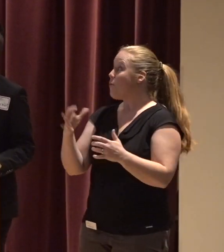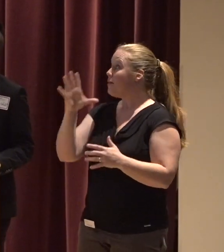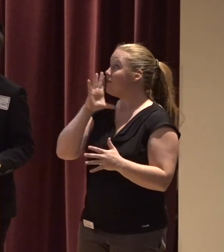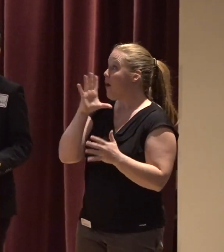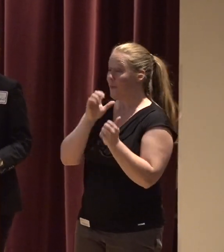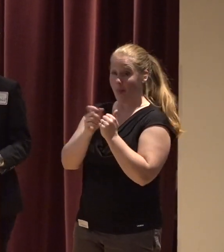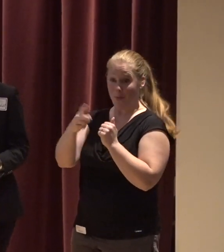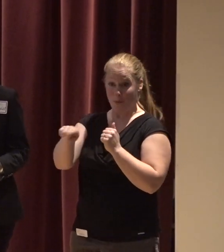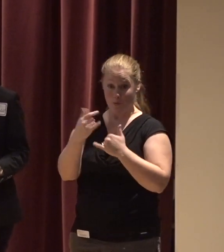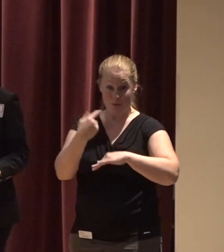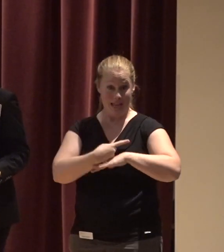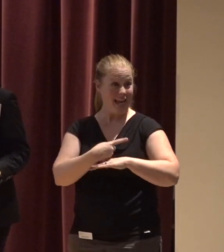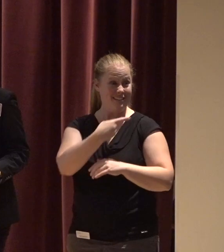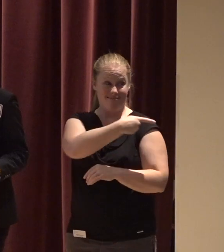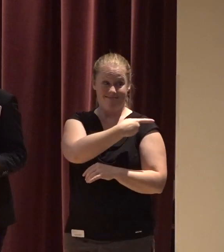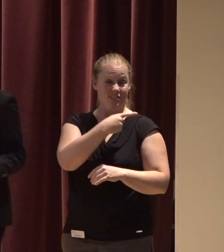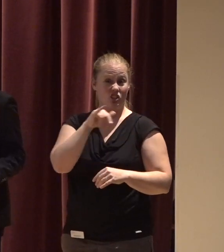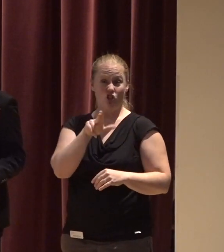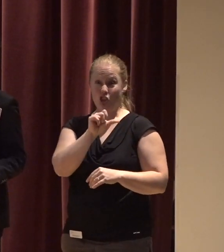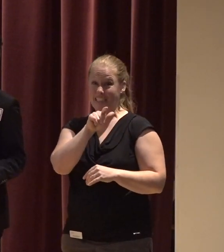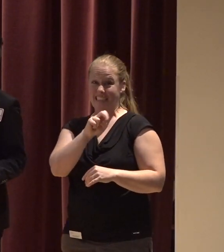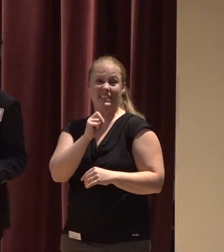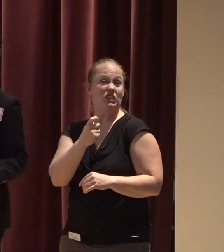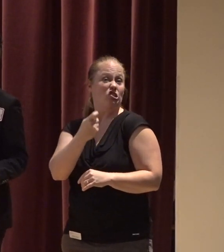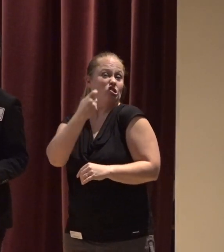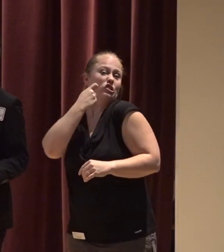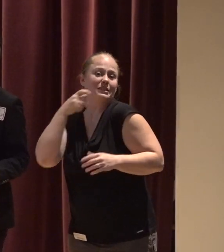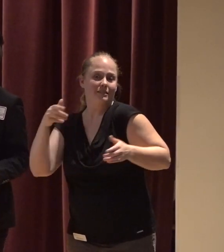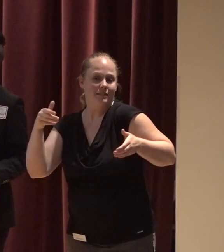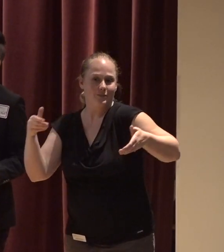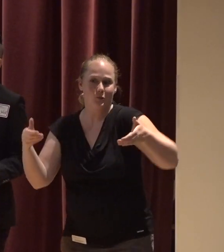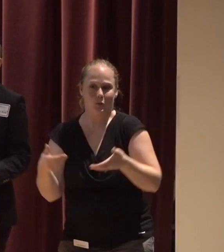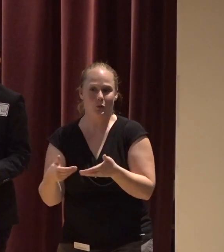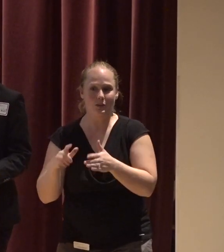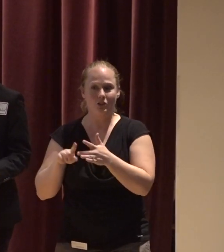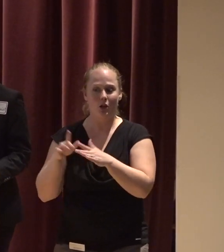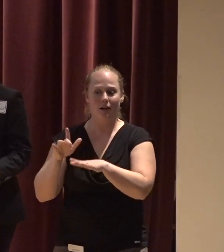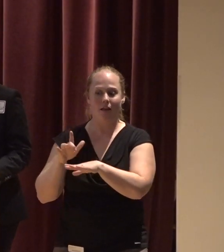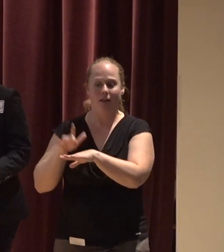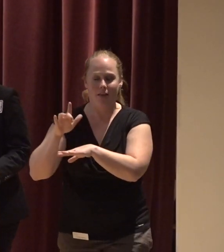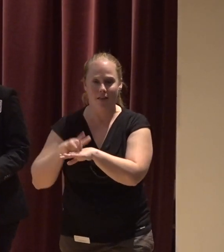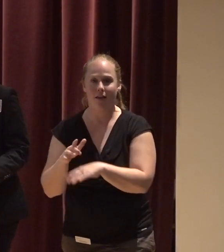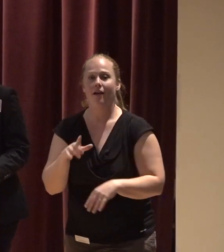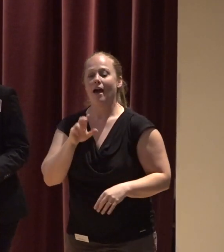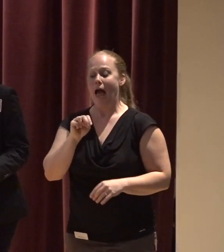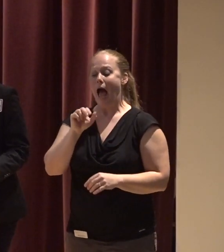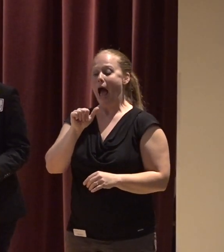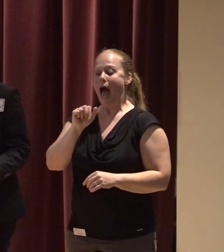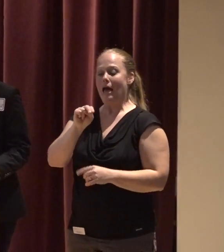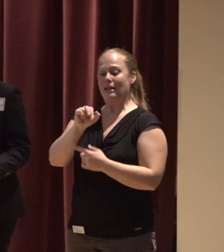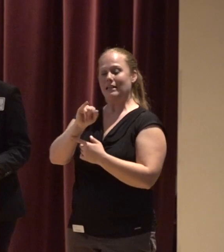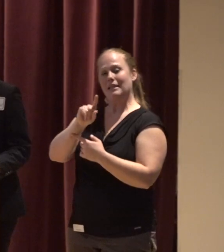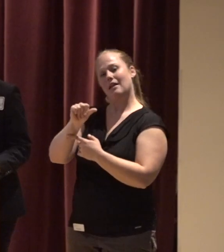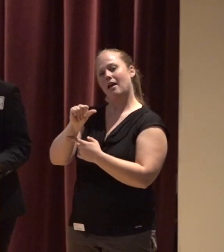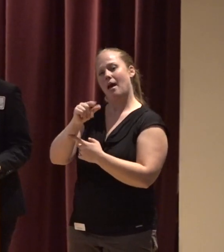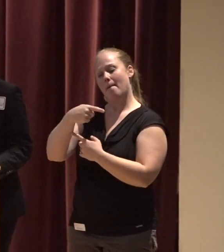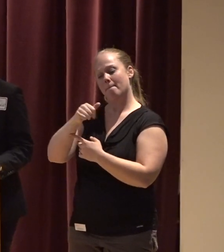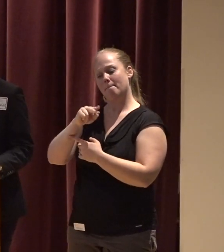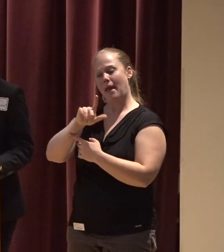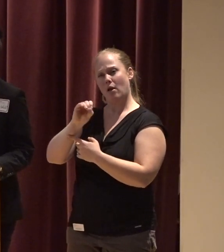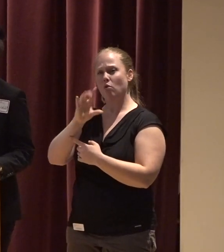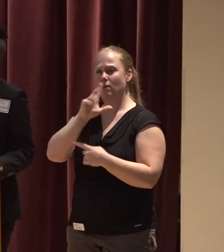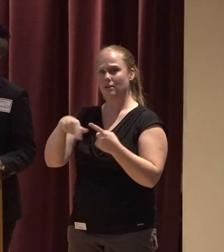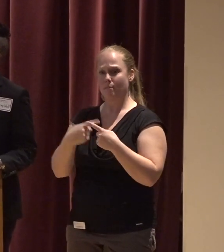today Is exactly what Justin just kind of introduced you to You heard Anita Panko talk about monitoring for water